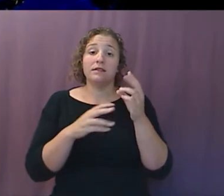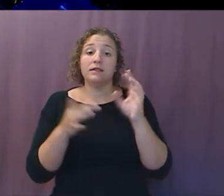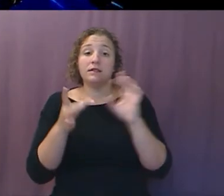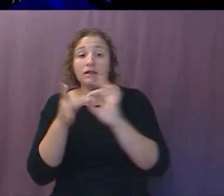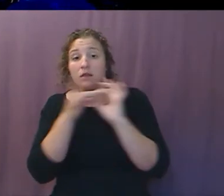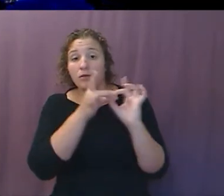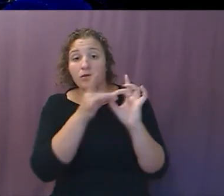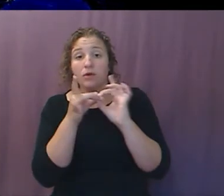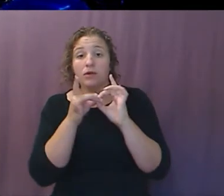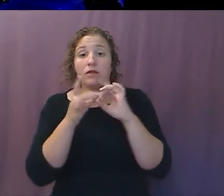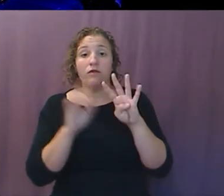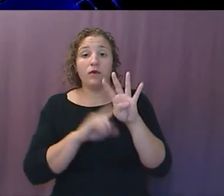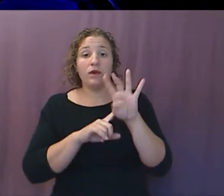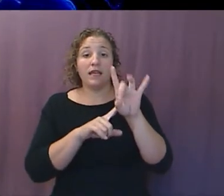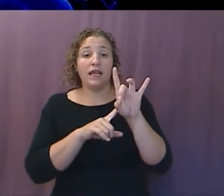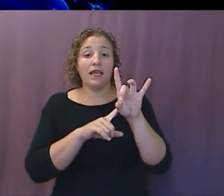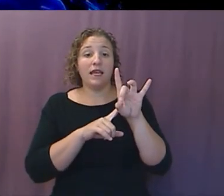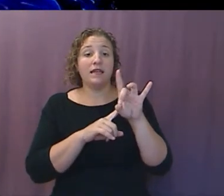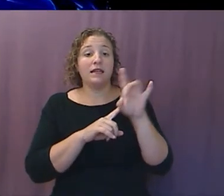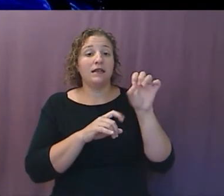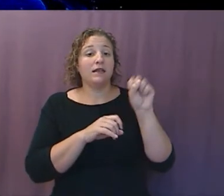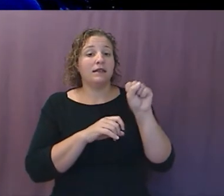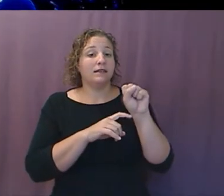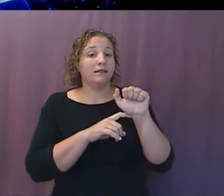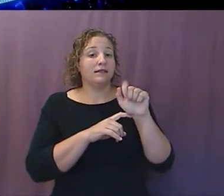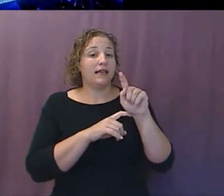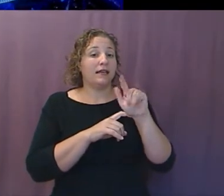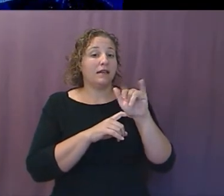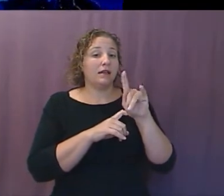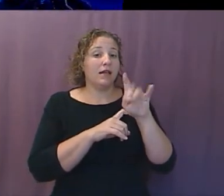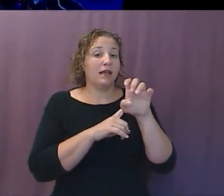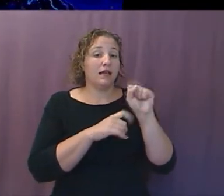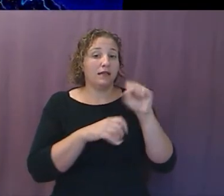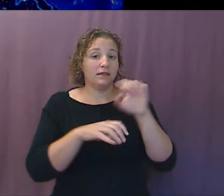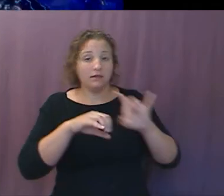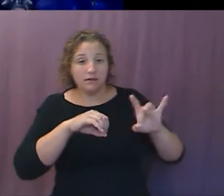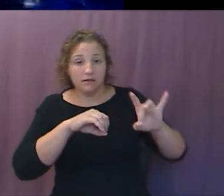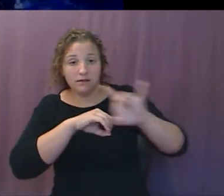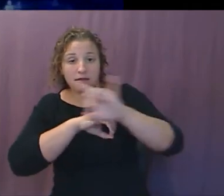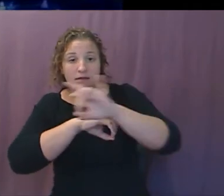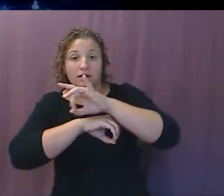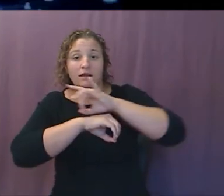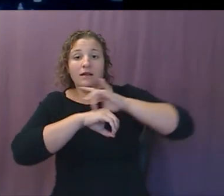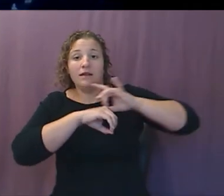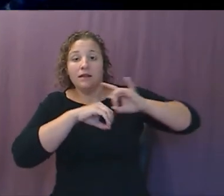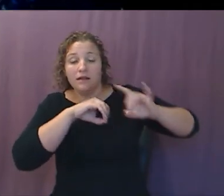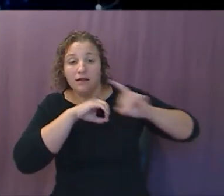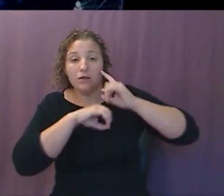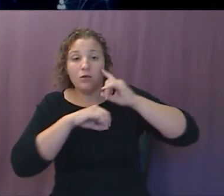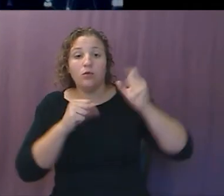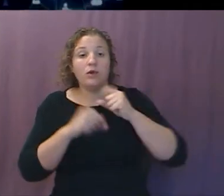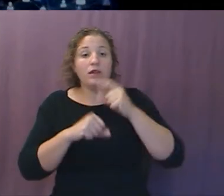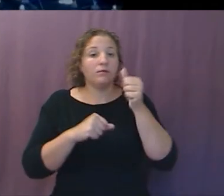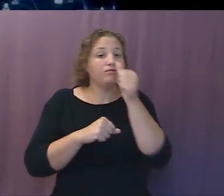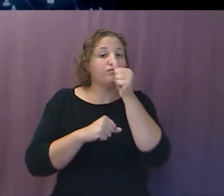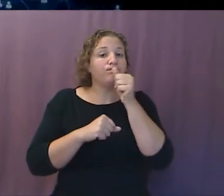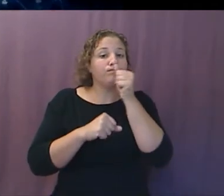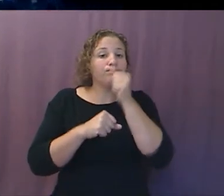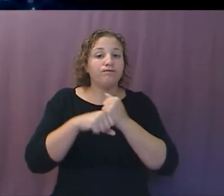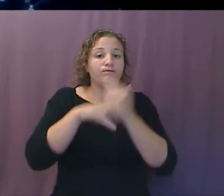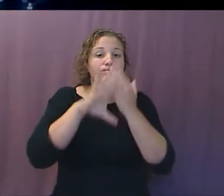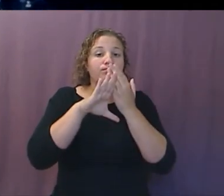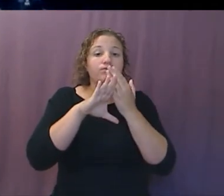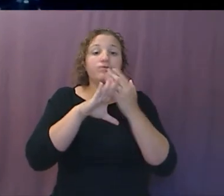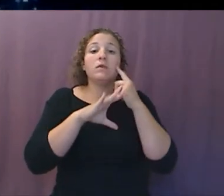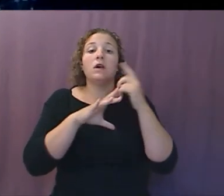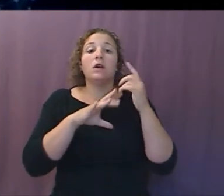-enabled satellites which will cover the entire planet with a private, globally encrypted Wi-Fi network. A